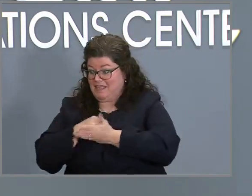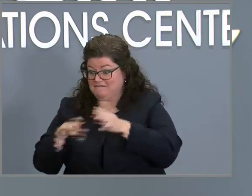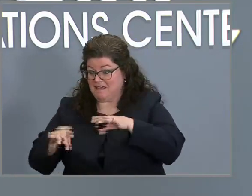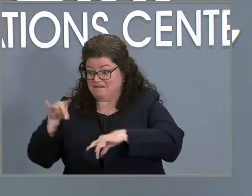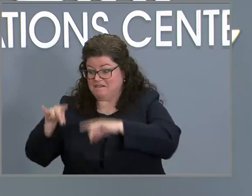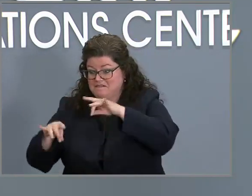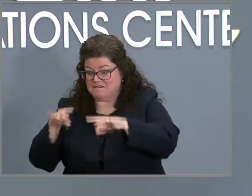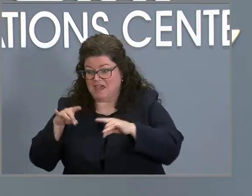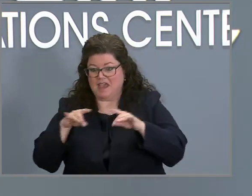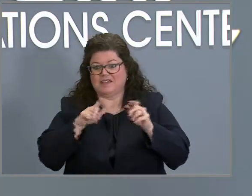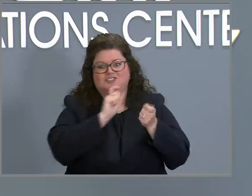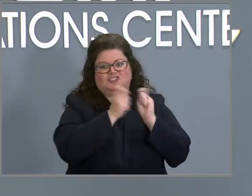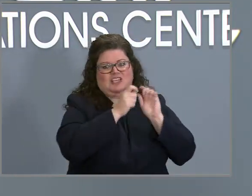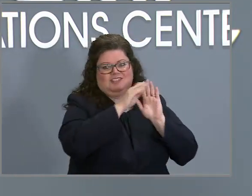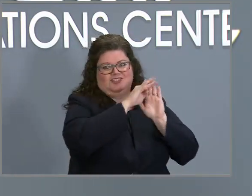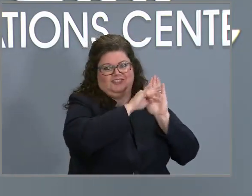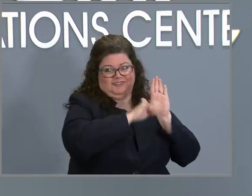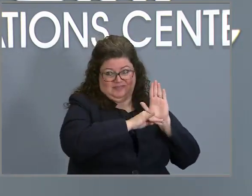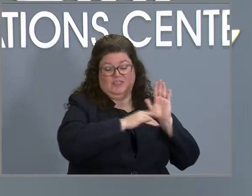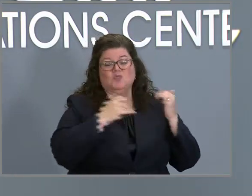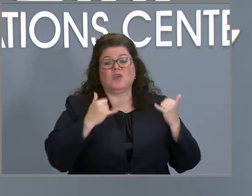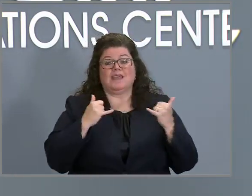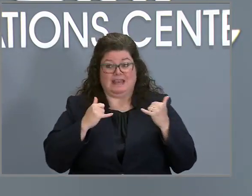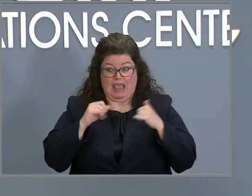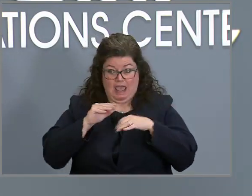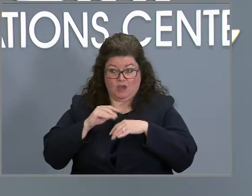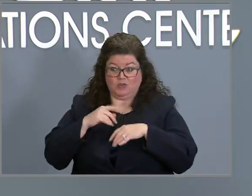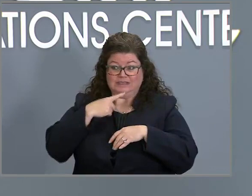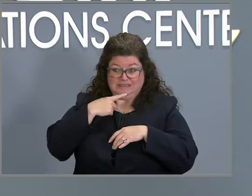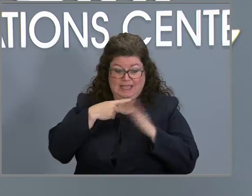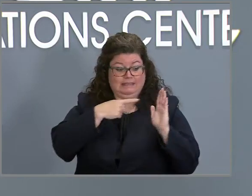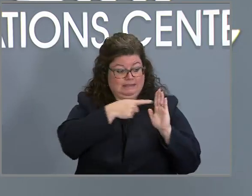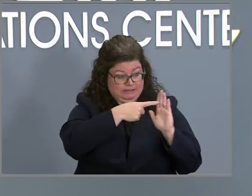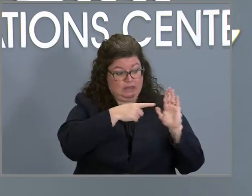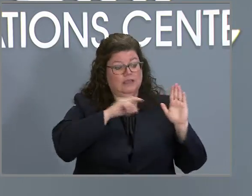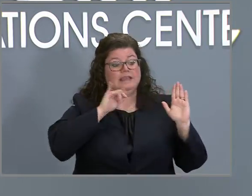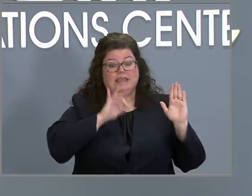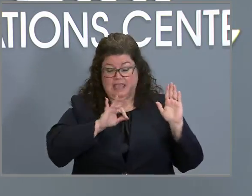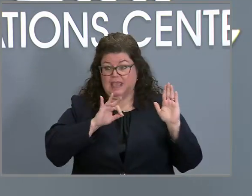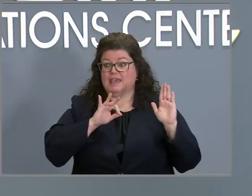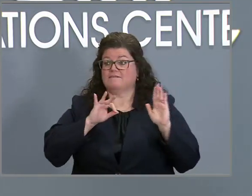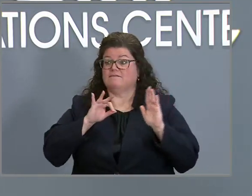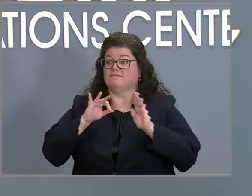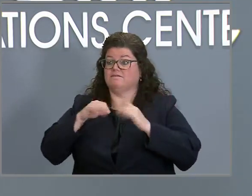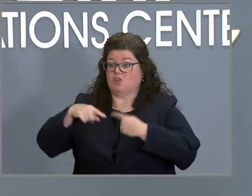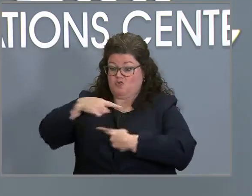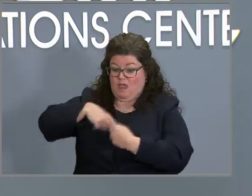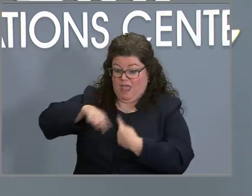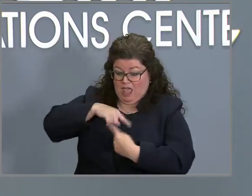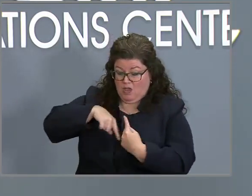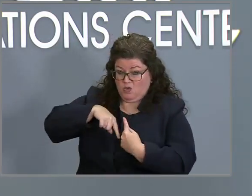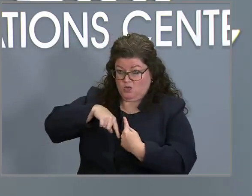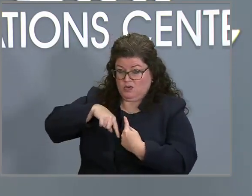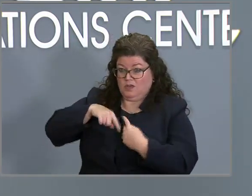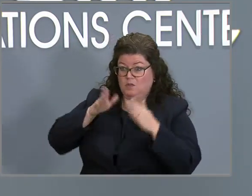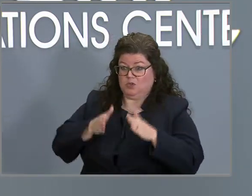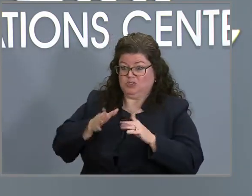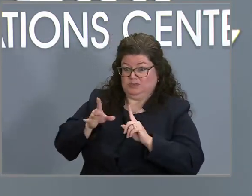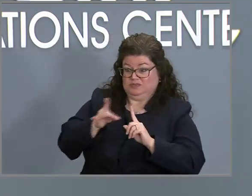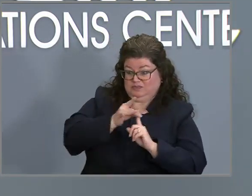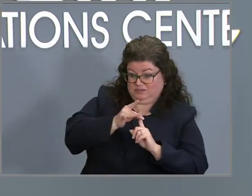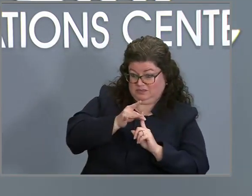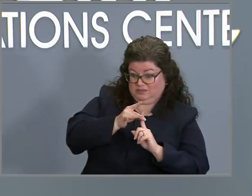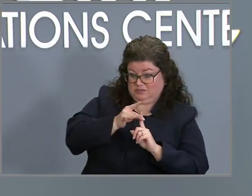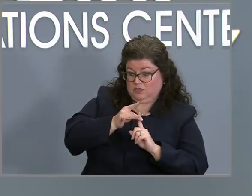recommends that if you have been exposed to somebody with COVID-19 and you're close contact, then you should quarantine for five days and then get a test